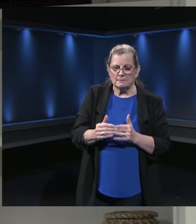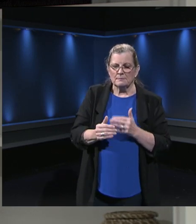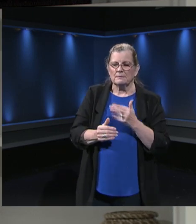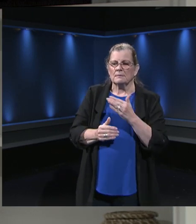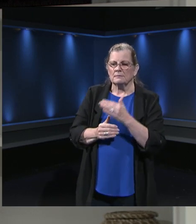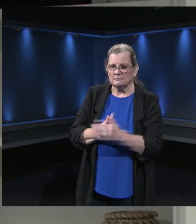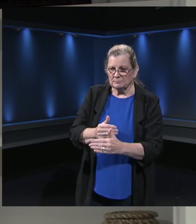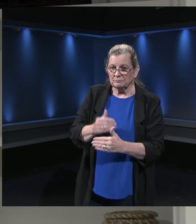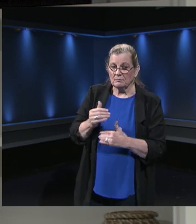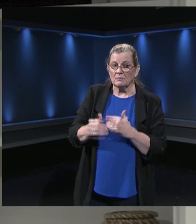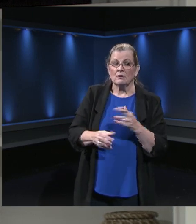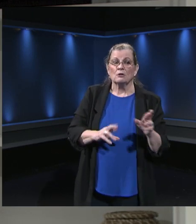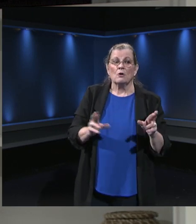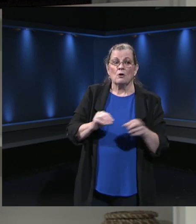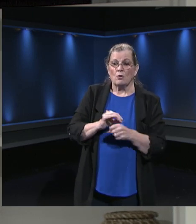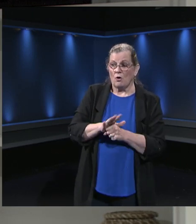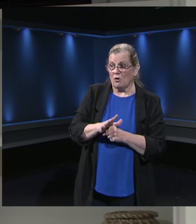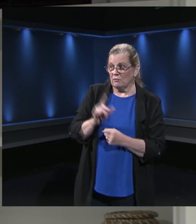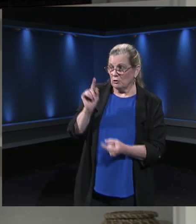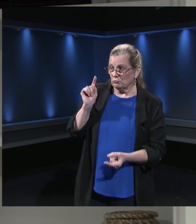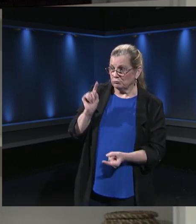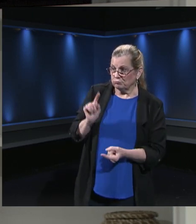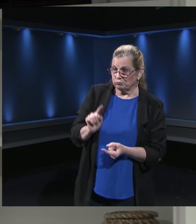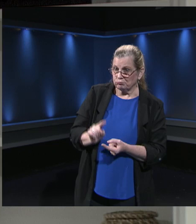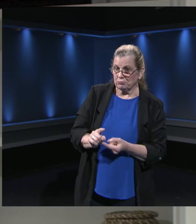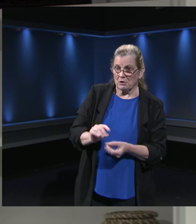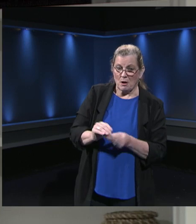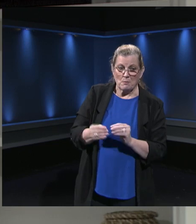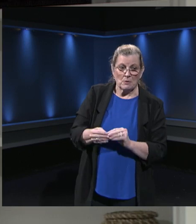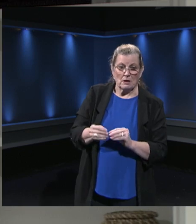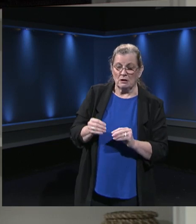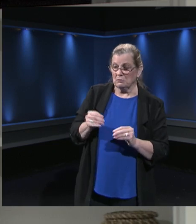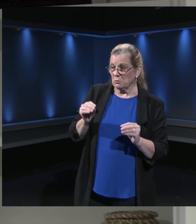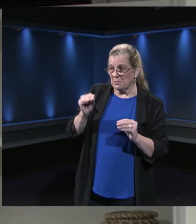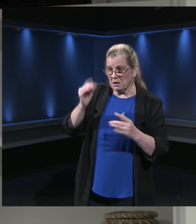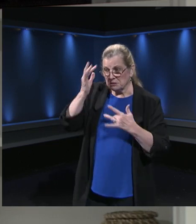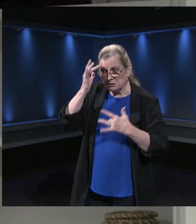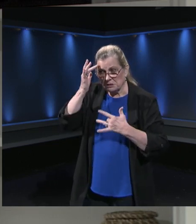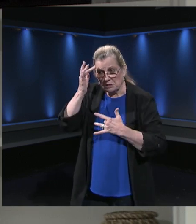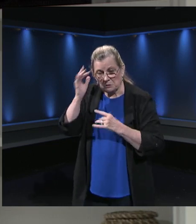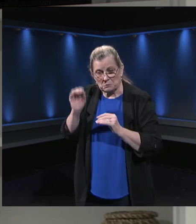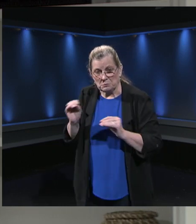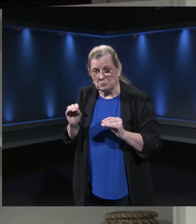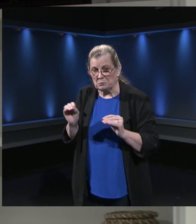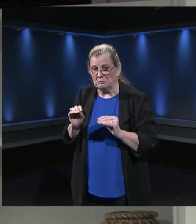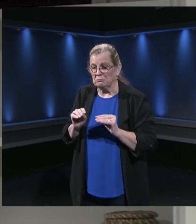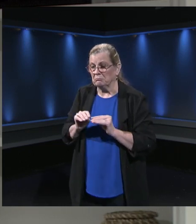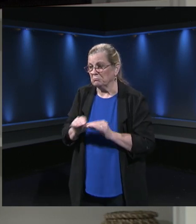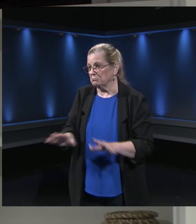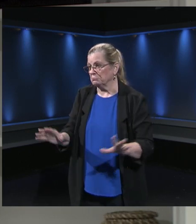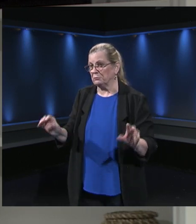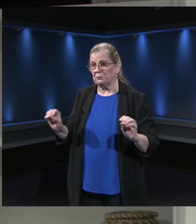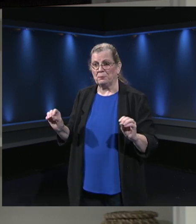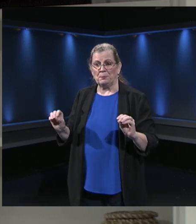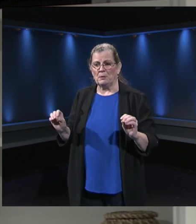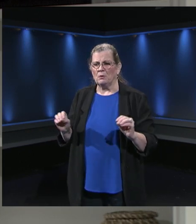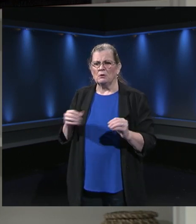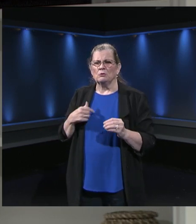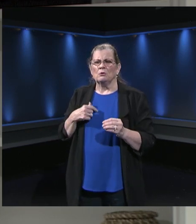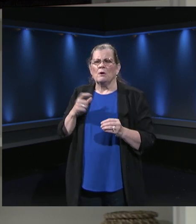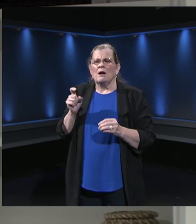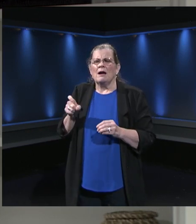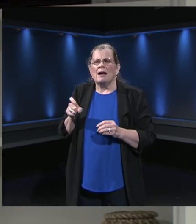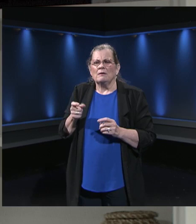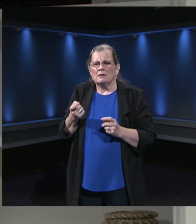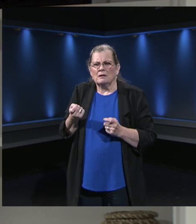that COVID is not going to be part of the learning process when we're in-person, or that it is minimized